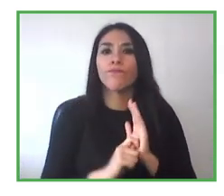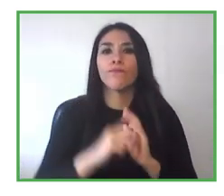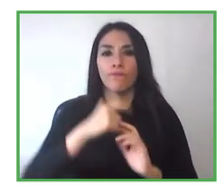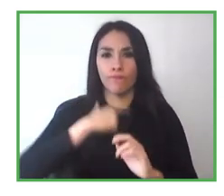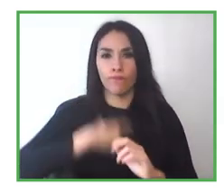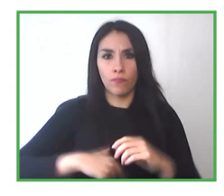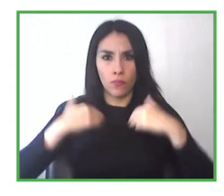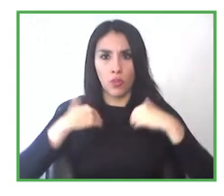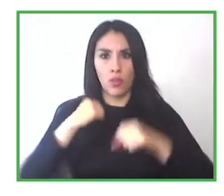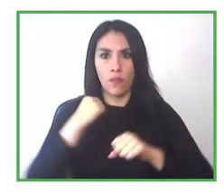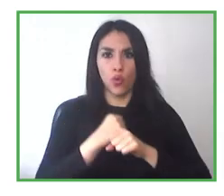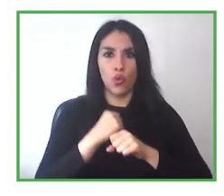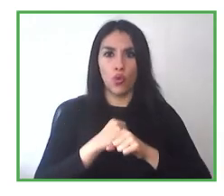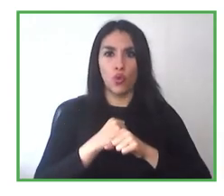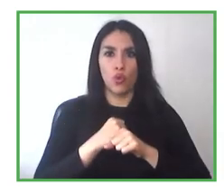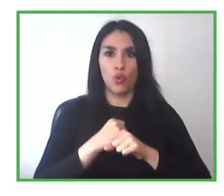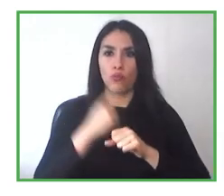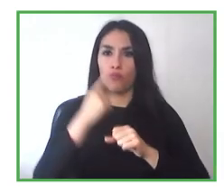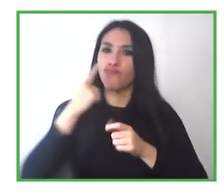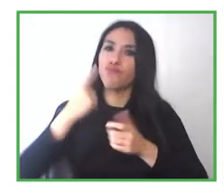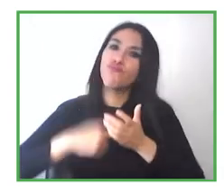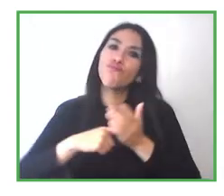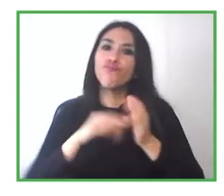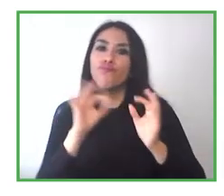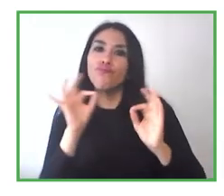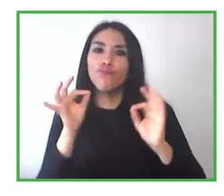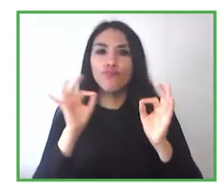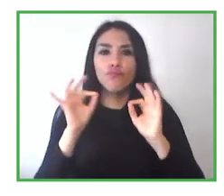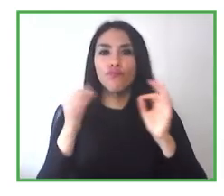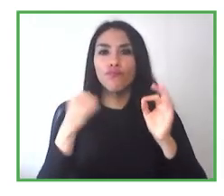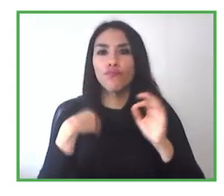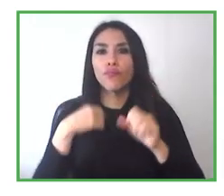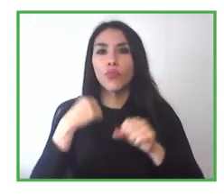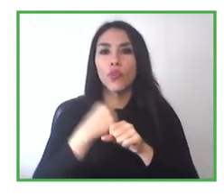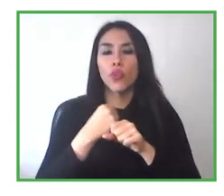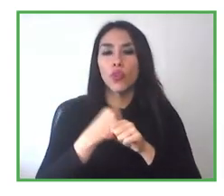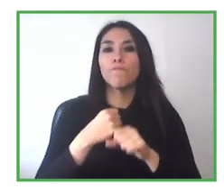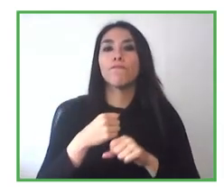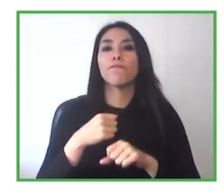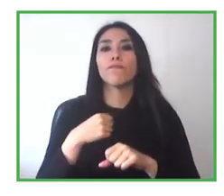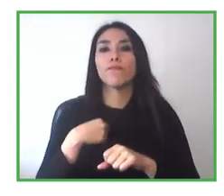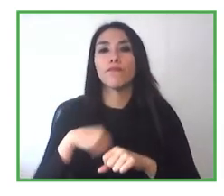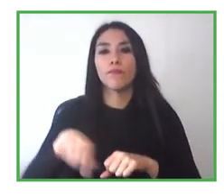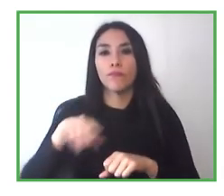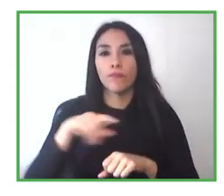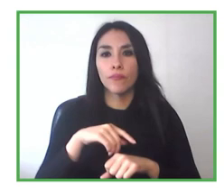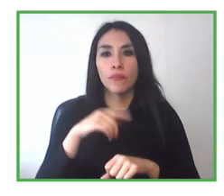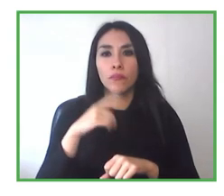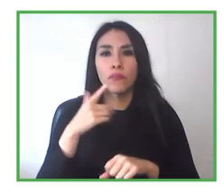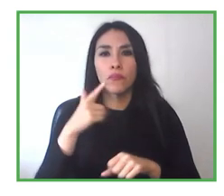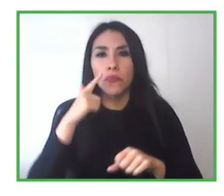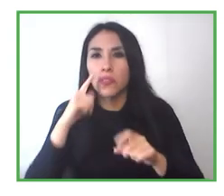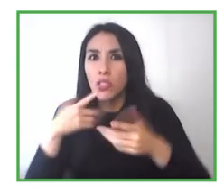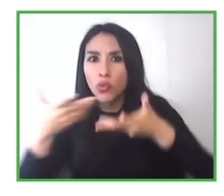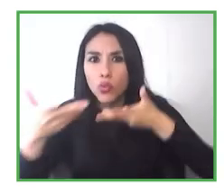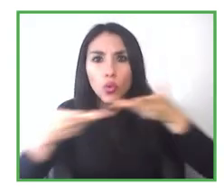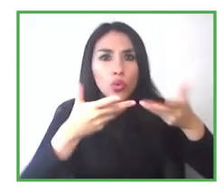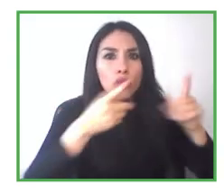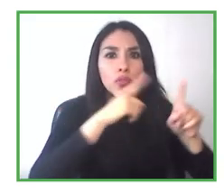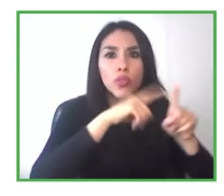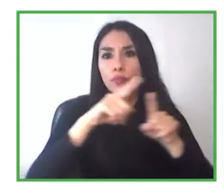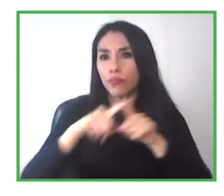essential pillars. Working habits, social aspects and relational aspects and everything regarding